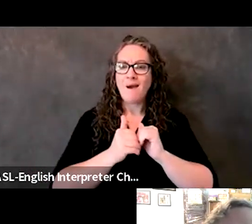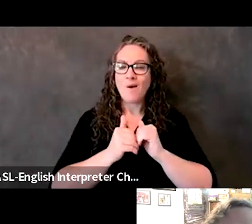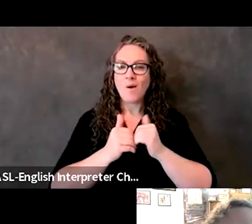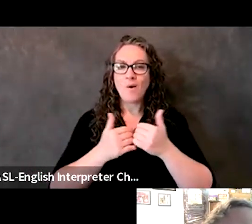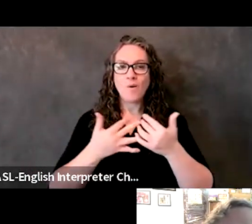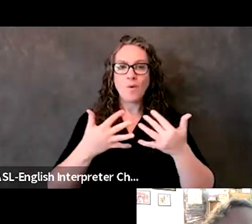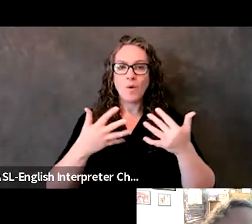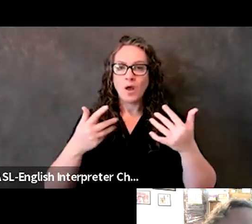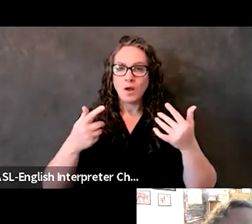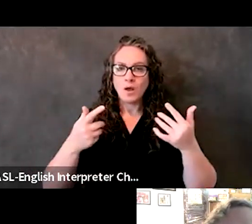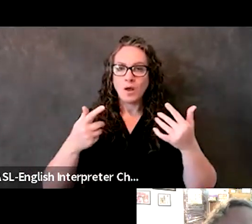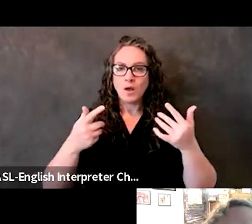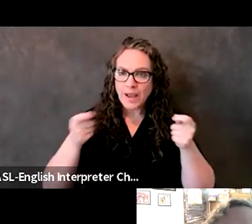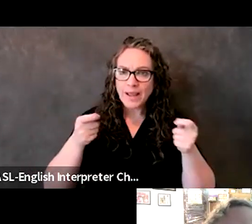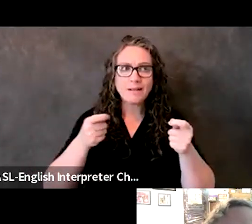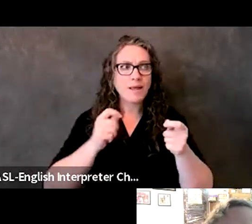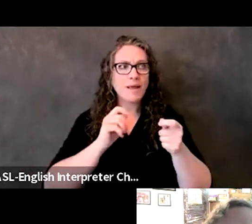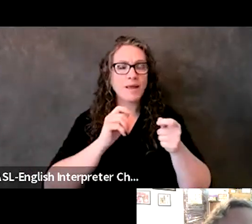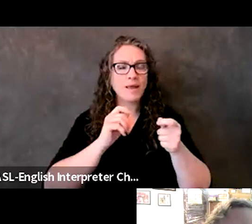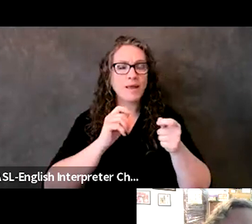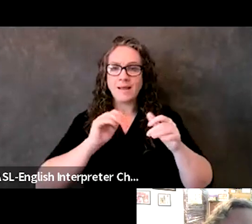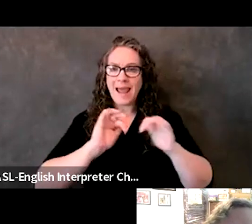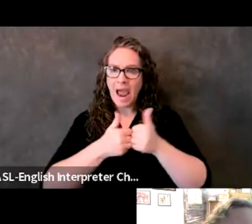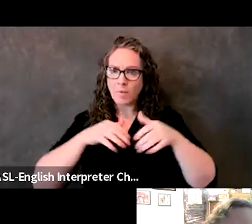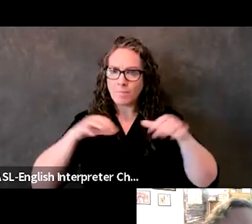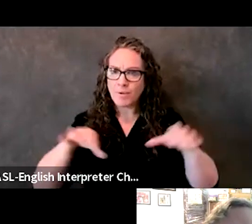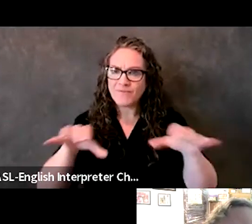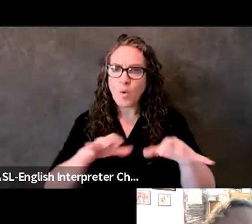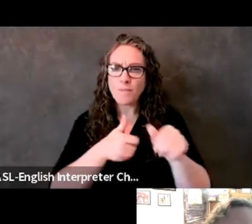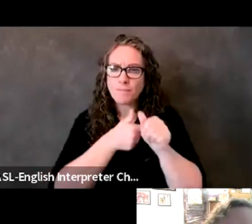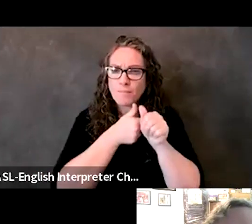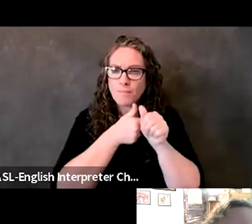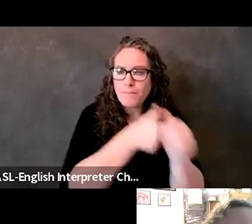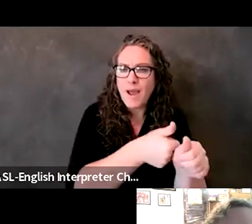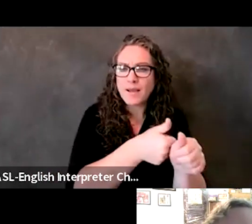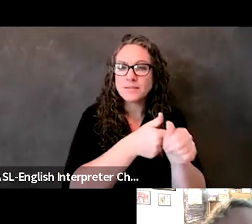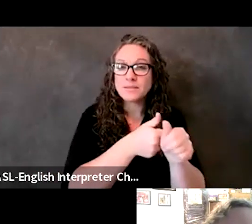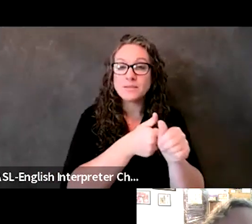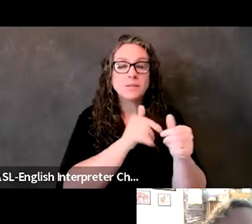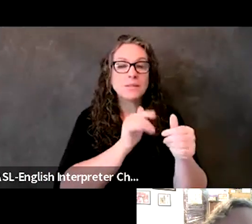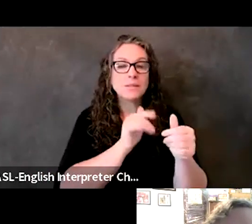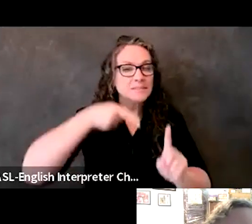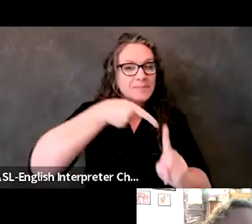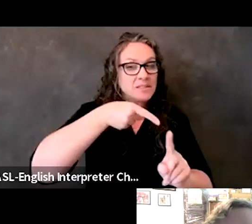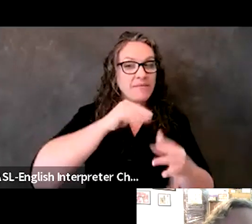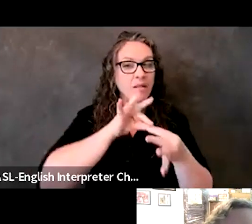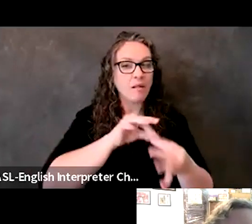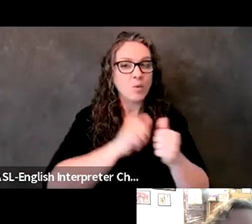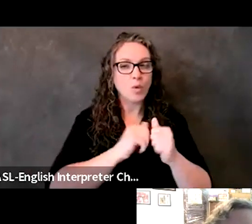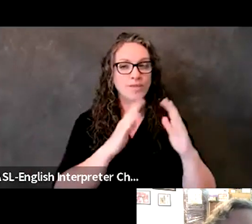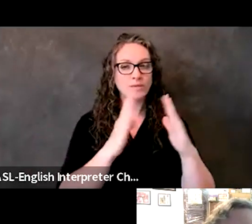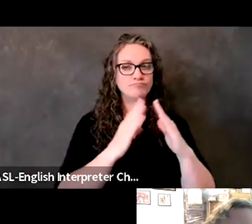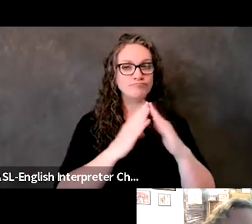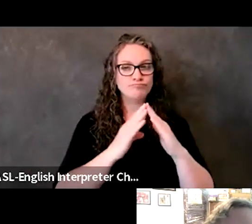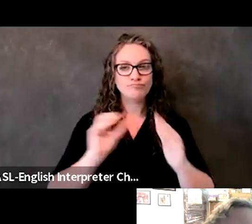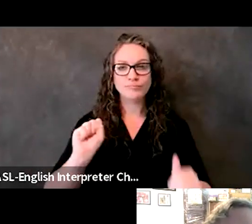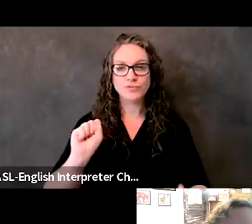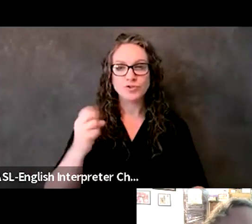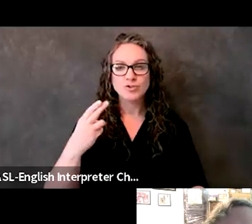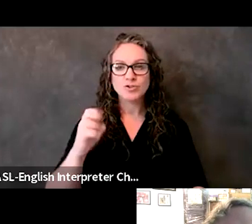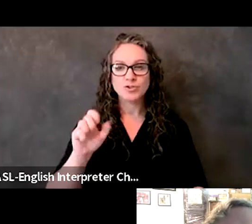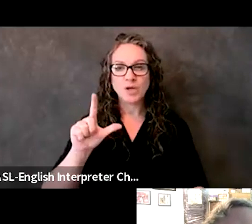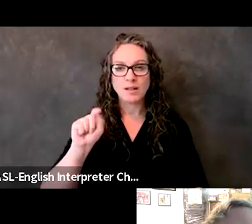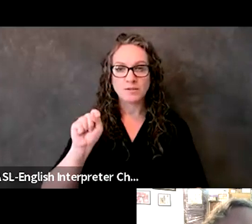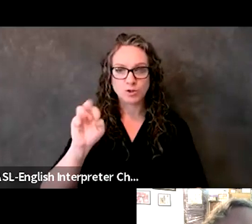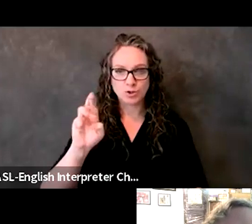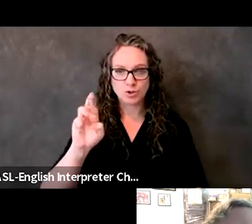determine compliance, uh, for shelters. Um, many of which, um, a majority of which